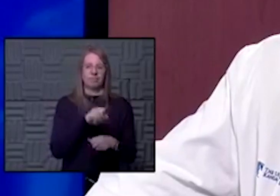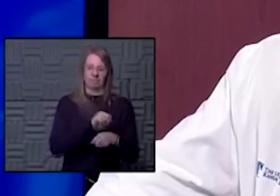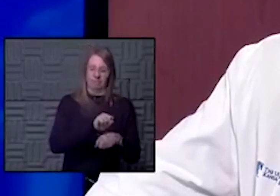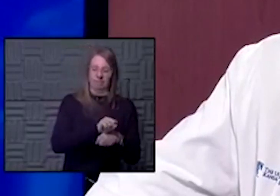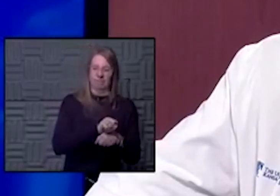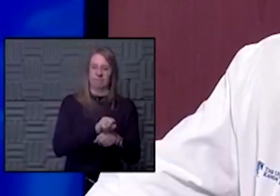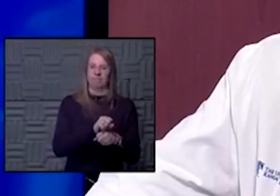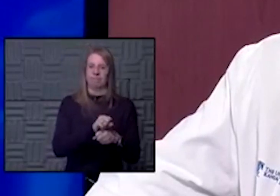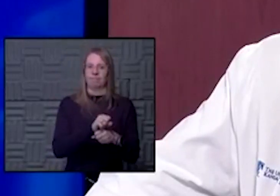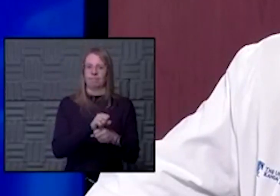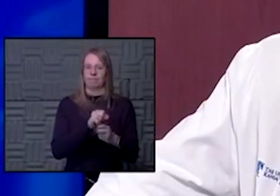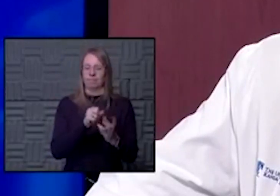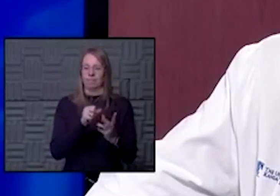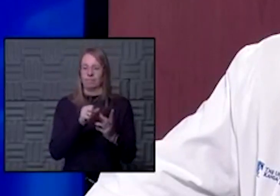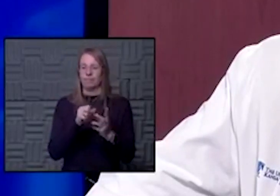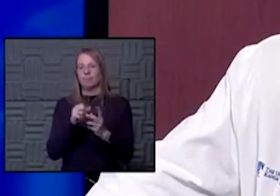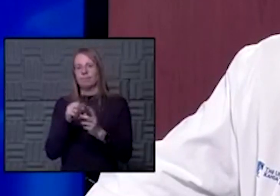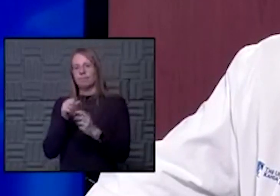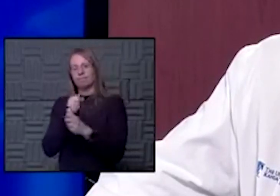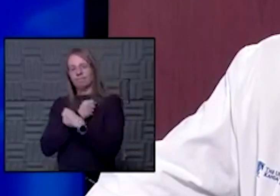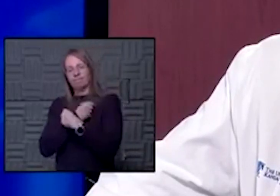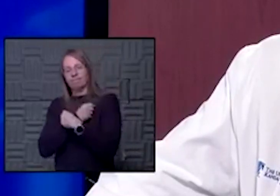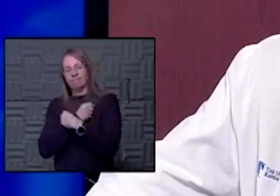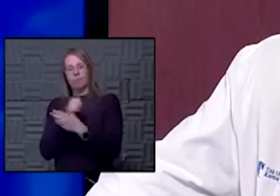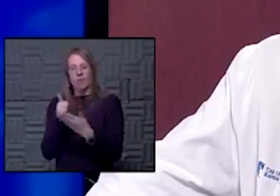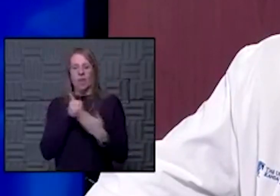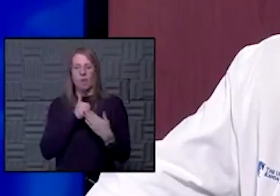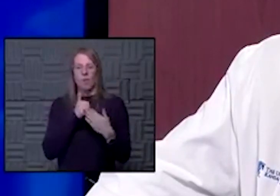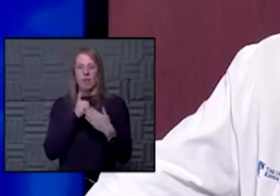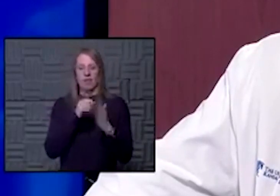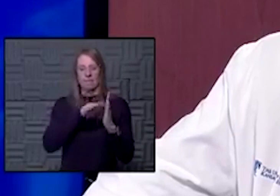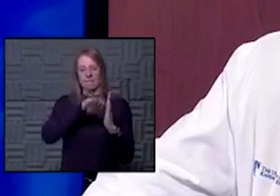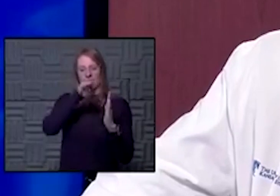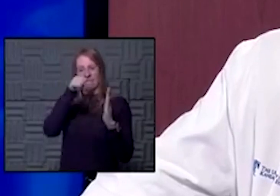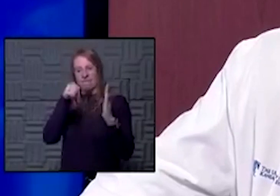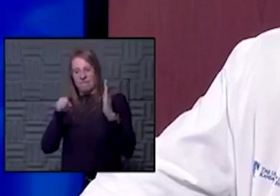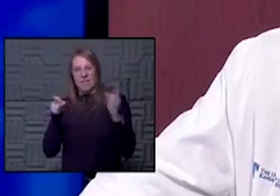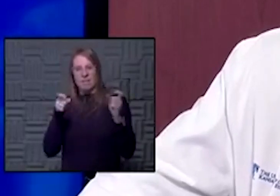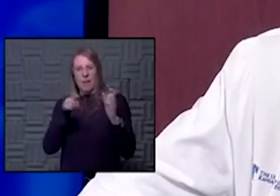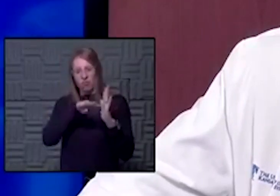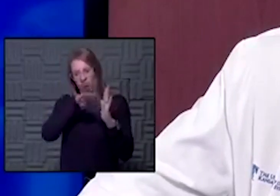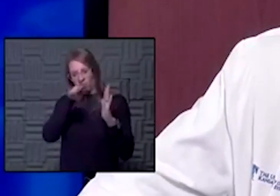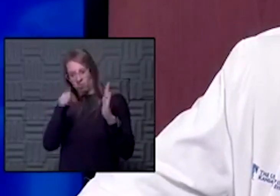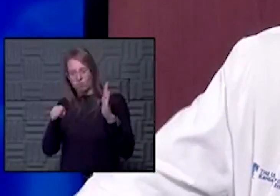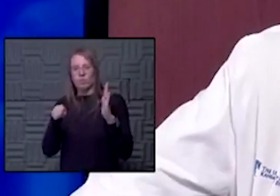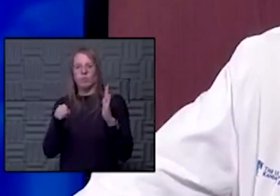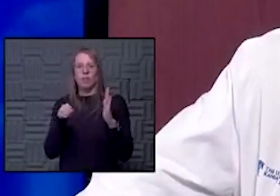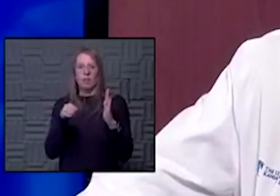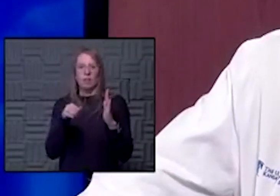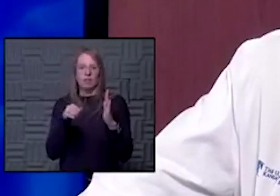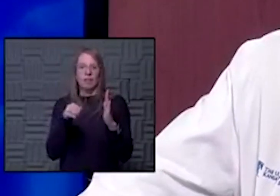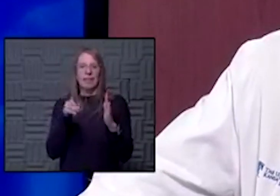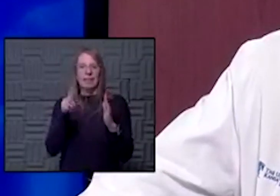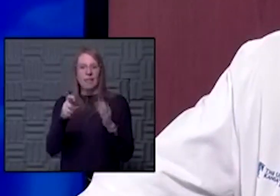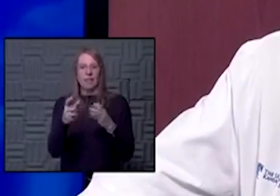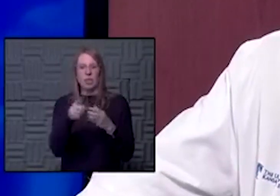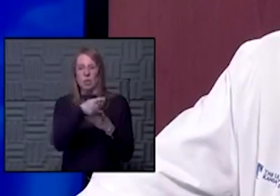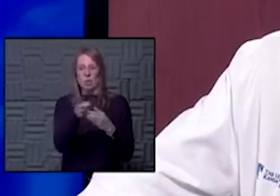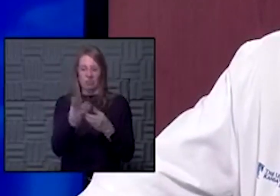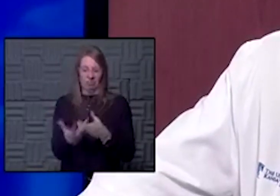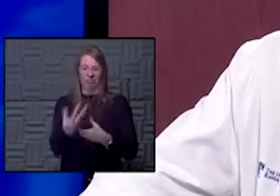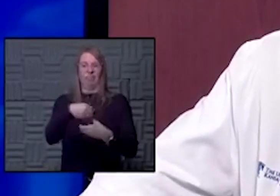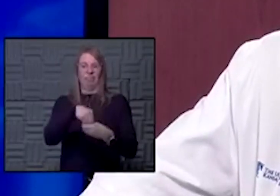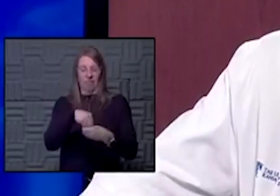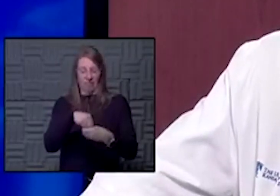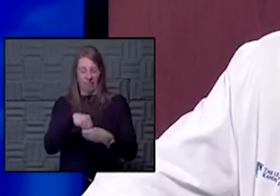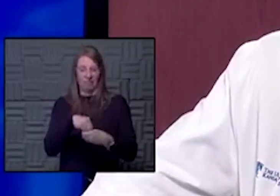out of love. Dedication and devotion can help us bend that curve. That's what we need all of you to do because we are grappling